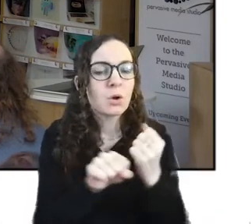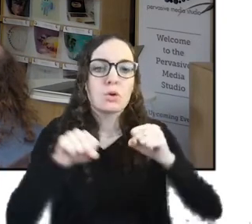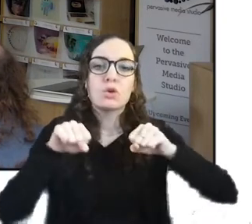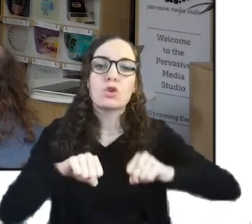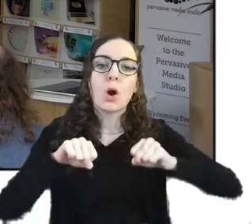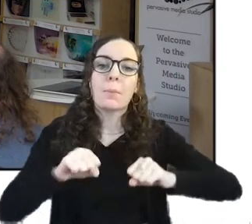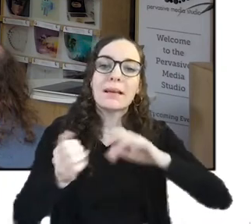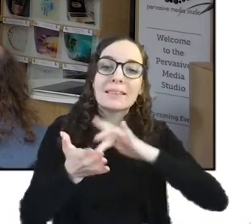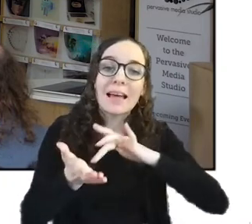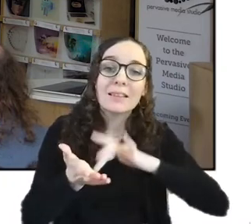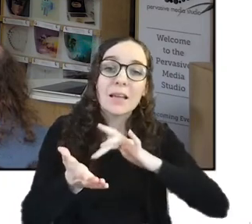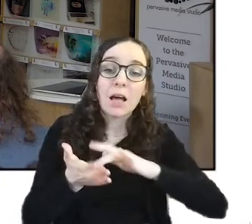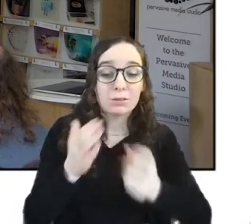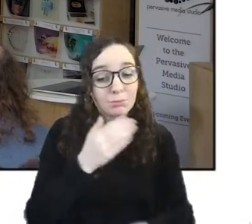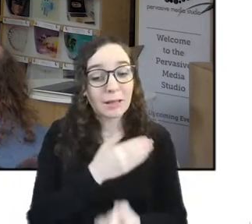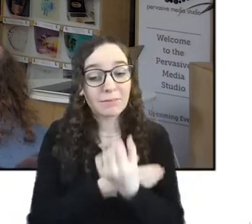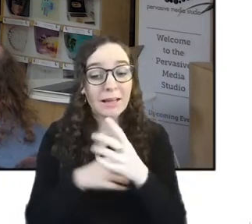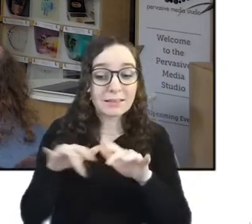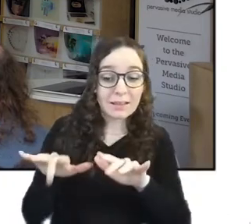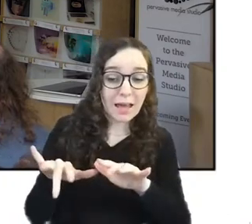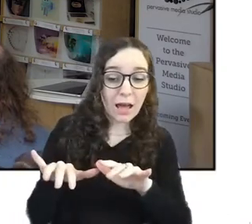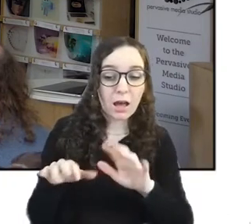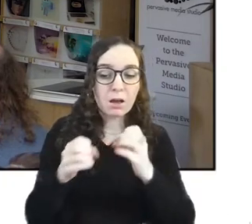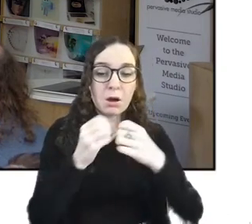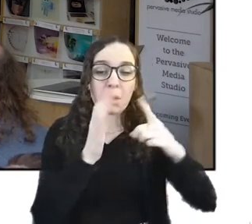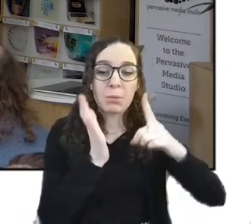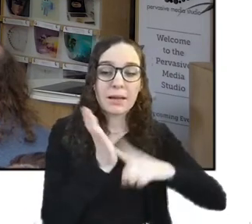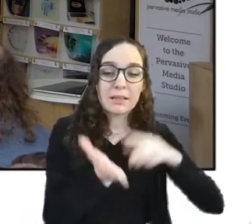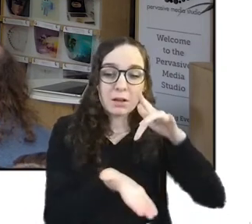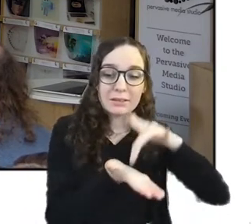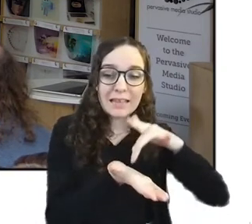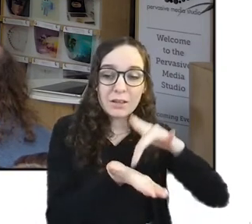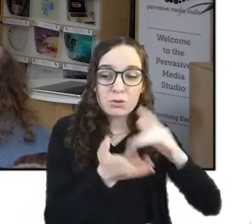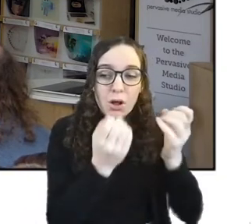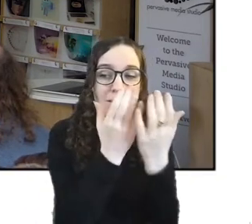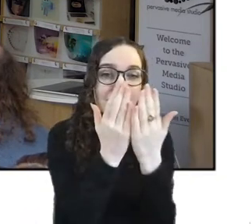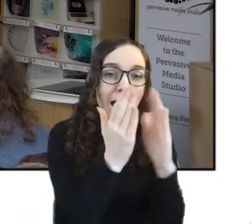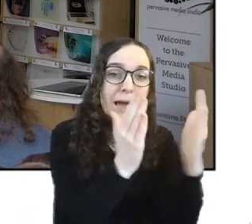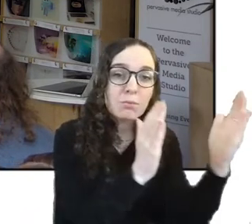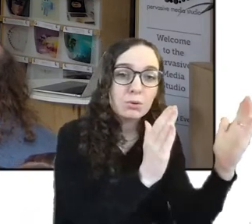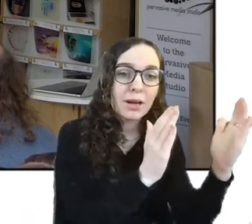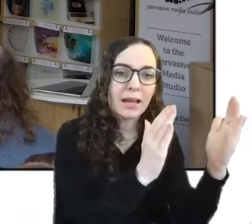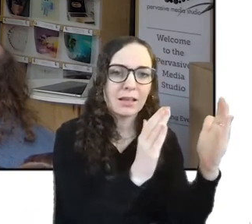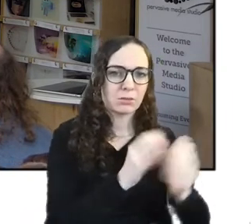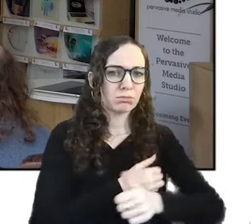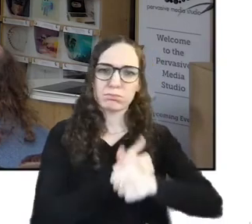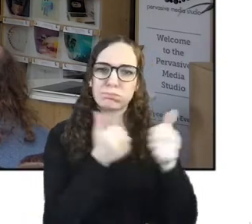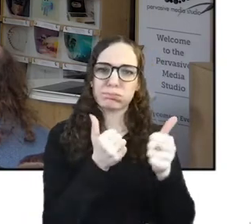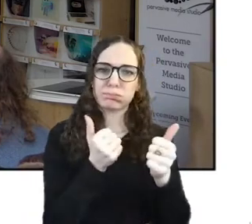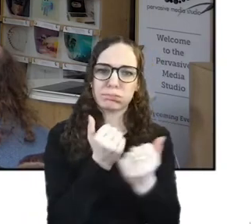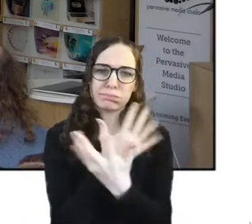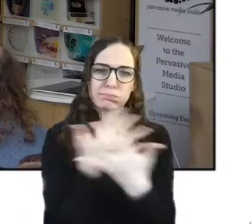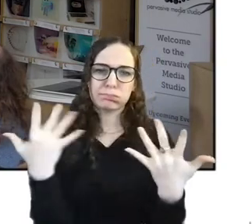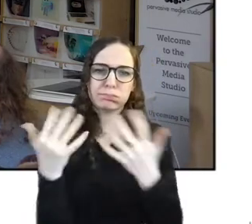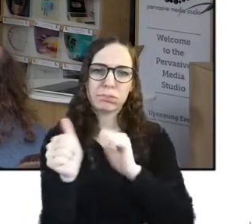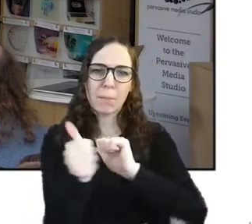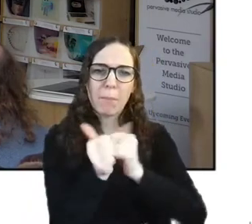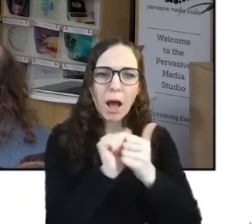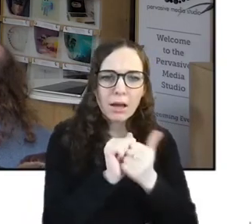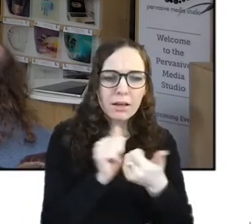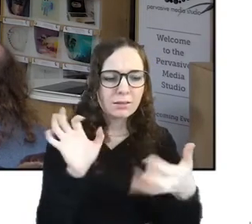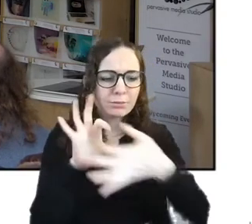Central Library in that time it kind of worked quite well to kind of collaborate with partners in that way. I'm going to hand over to Martha.